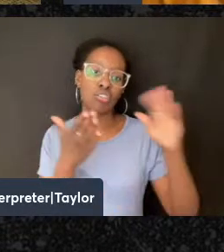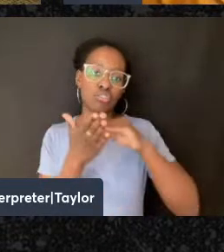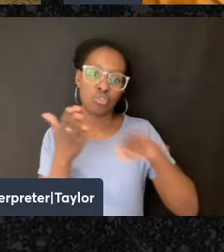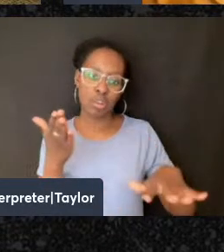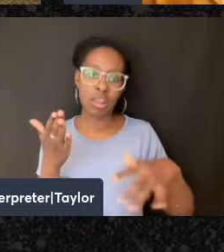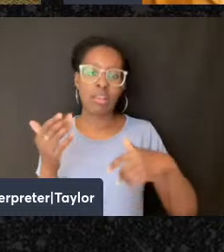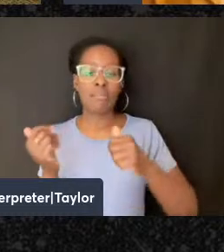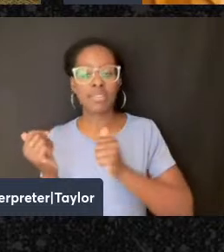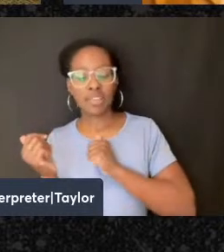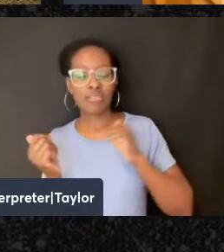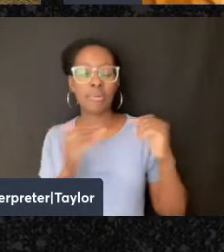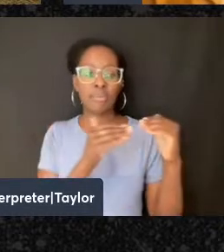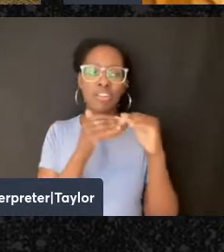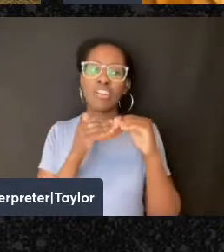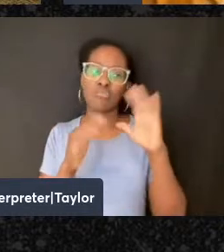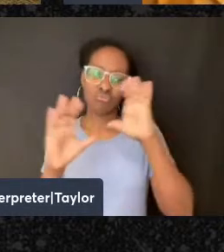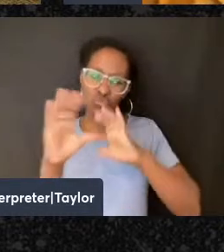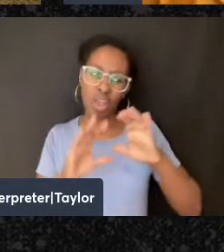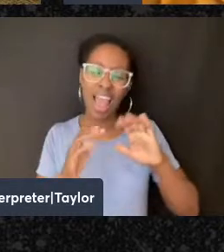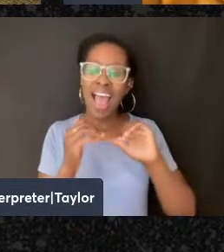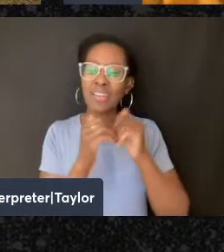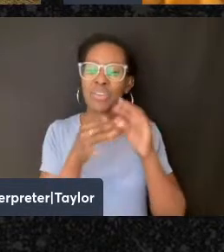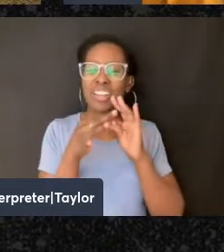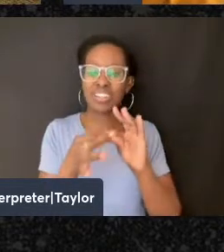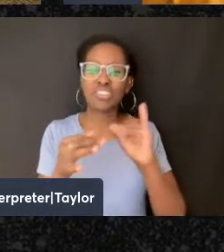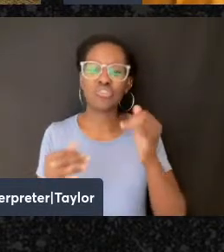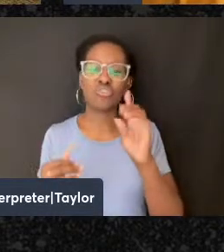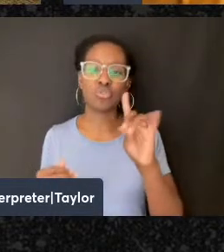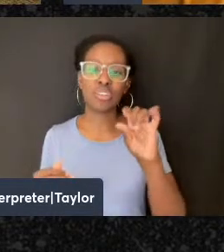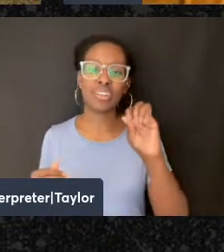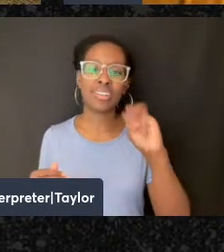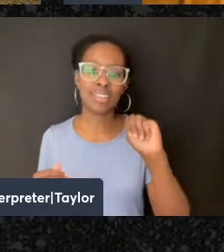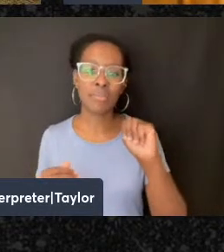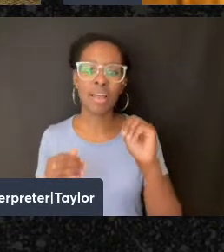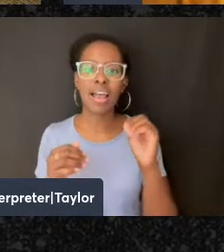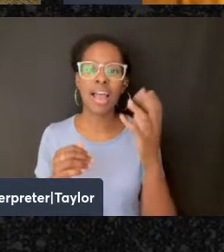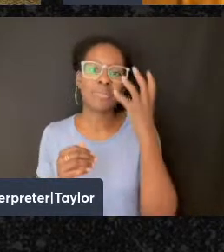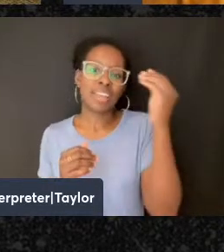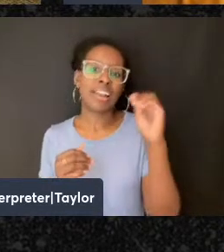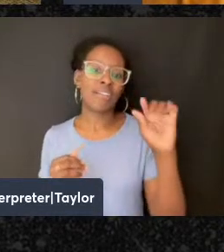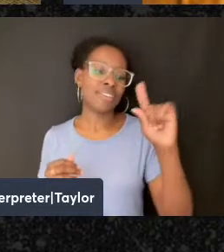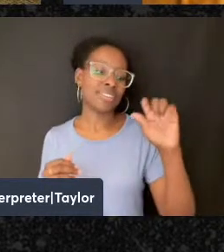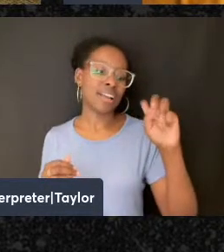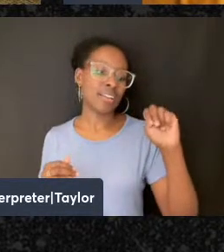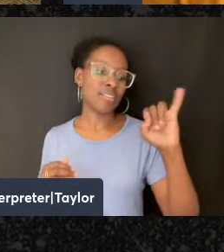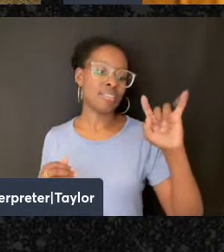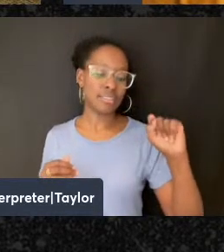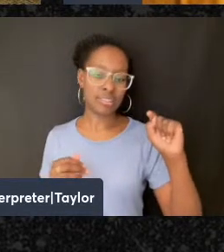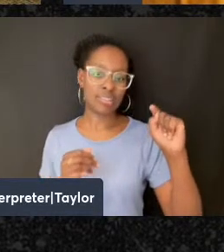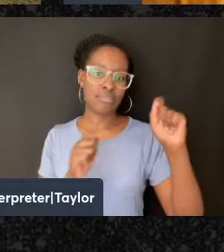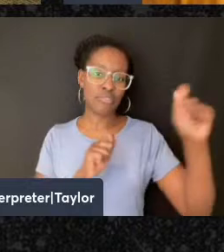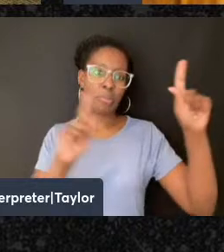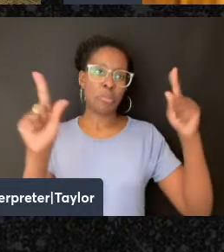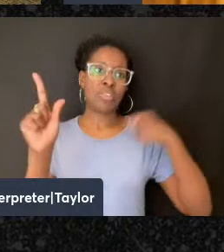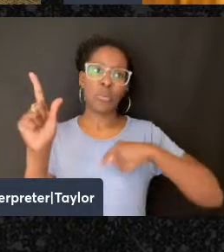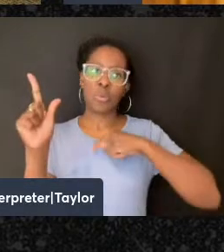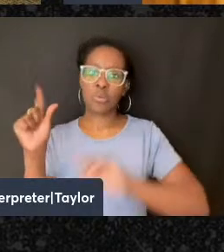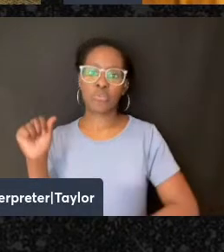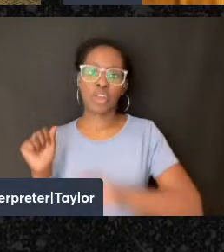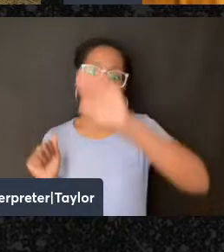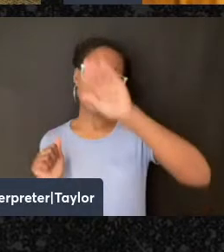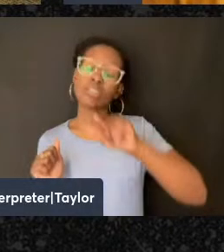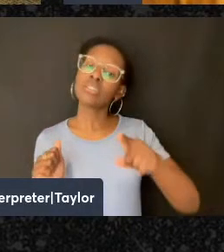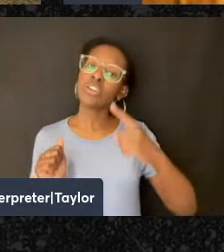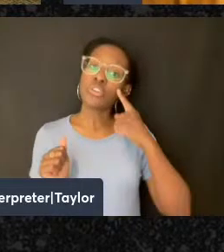for a new way to connect to Judaism outside of the Zionist framework that we were raised into. Do you see this history as a